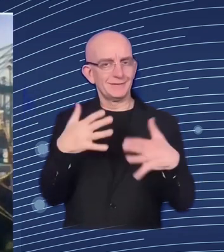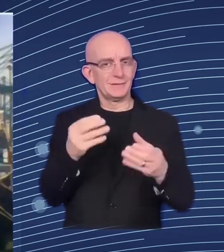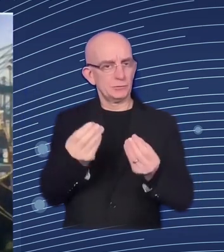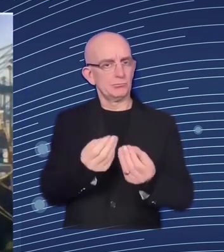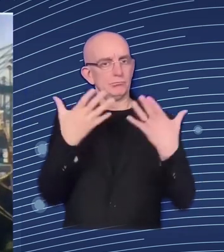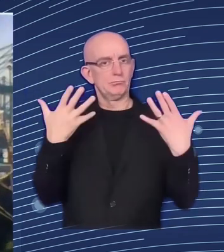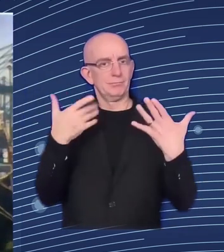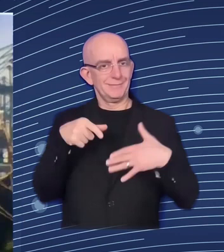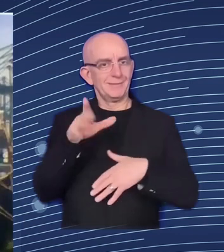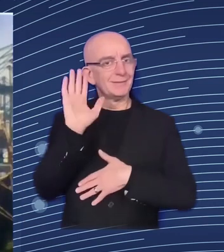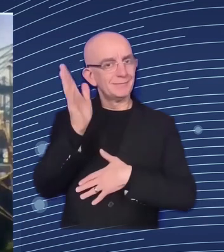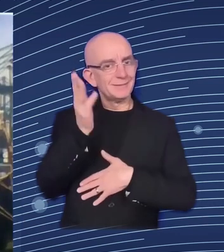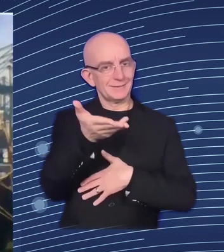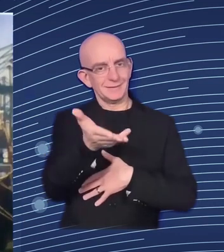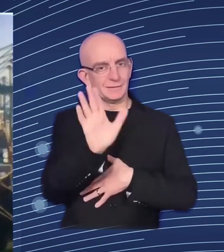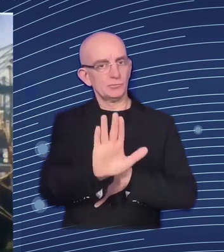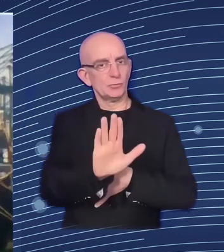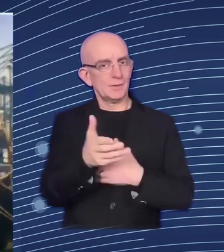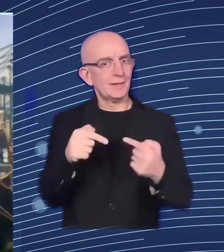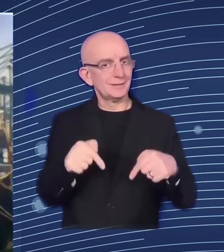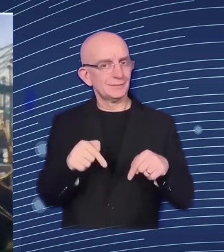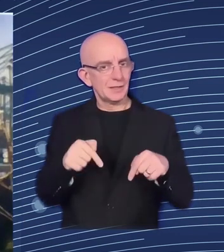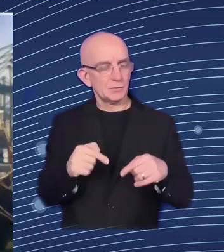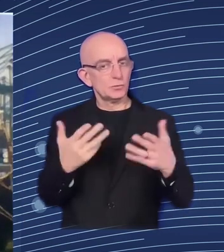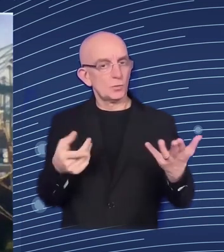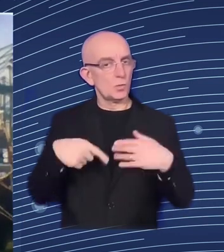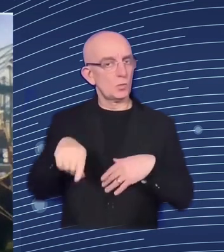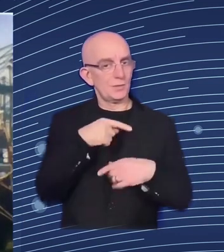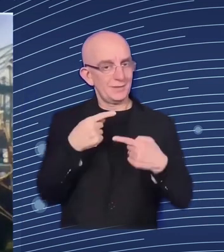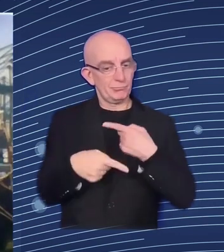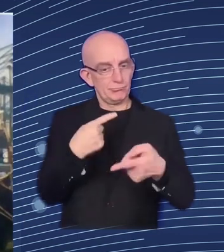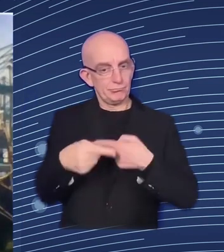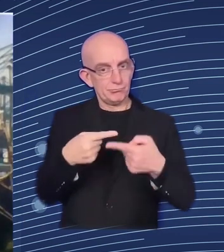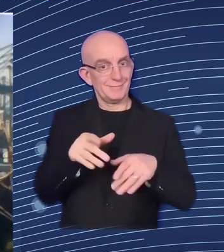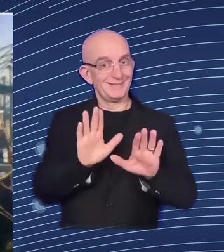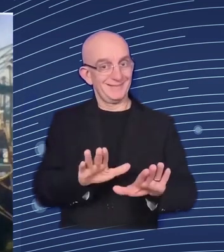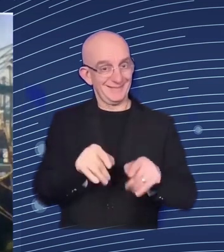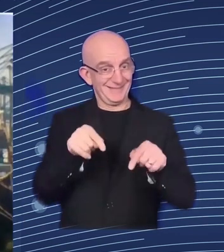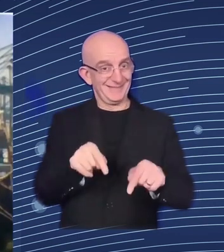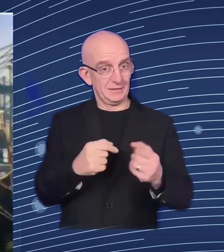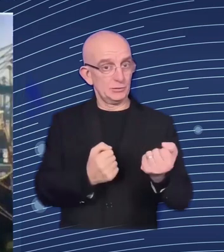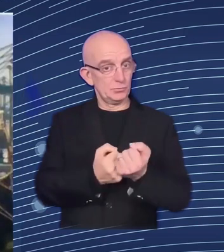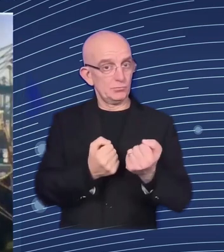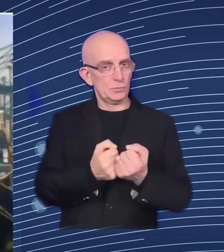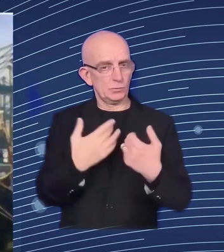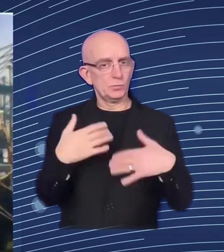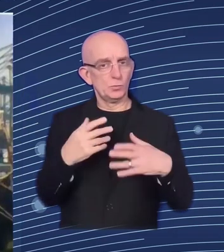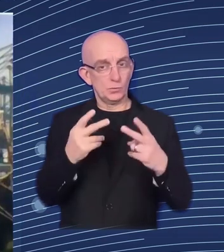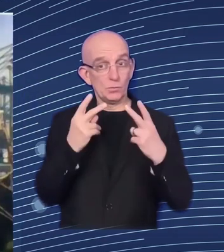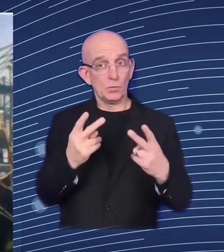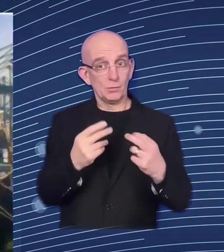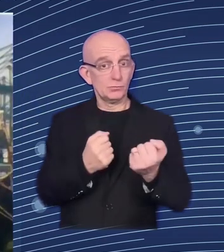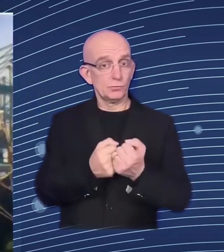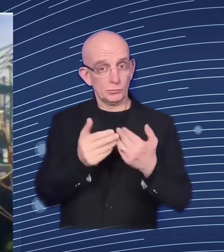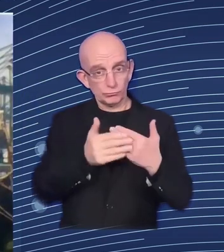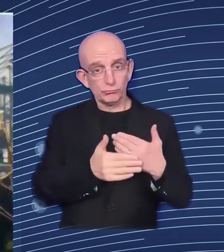course the very important support of ebrd i think will win this war and it will be even more successful thank you very much and i have to say this is